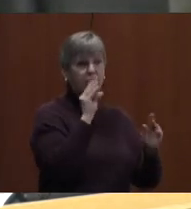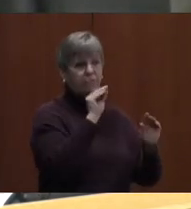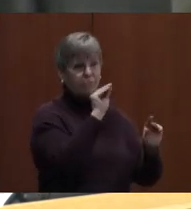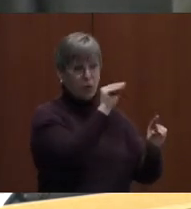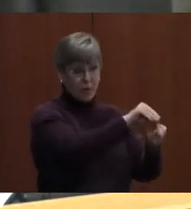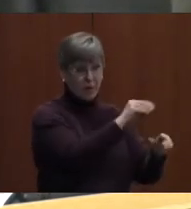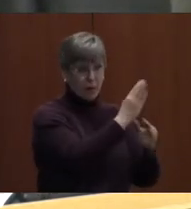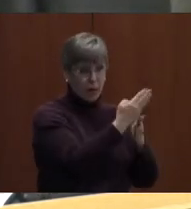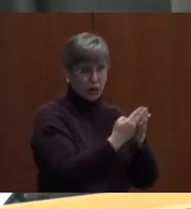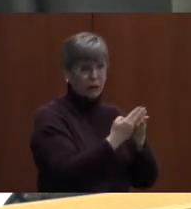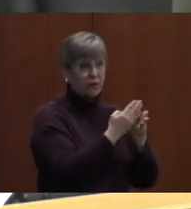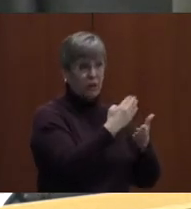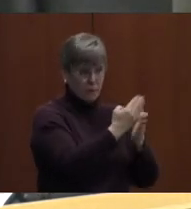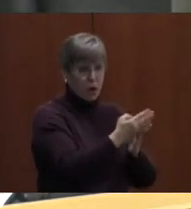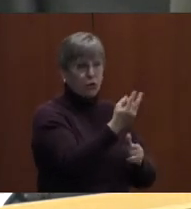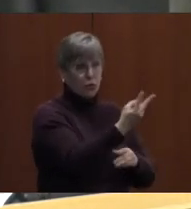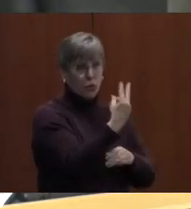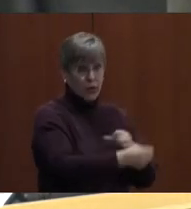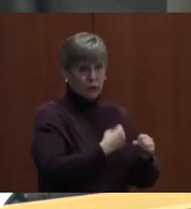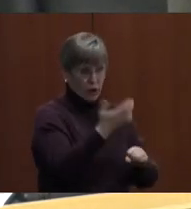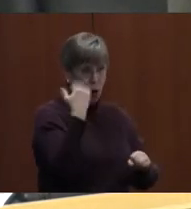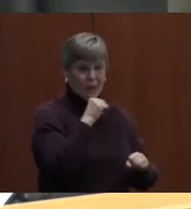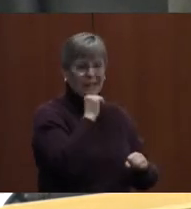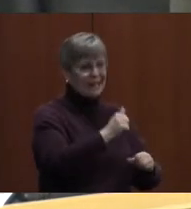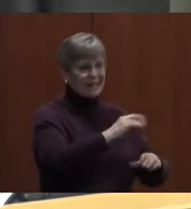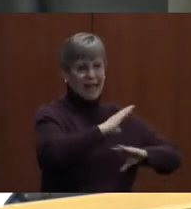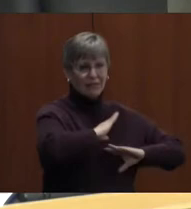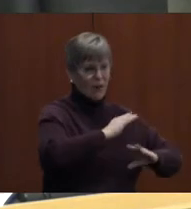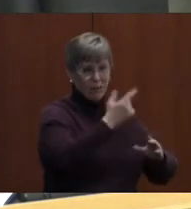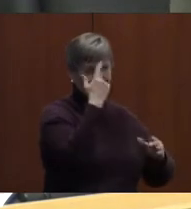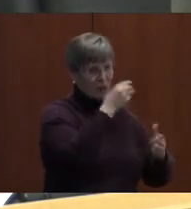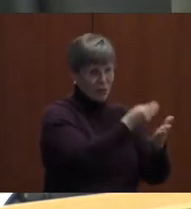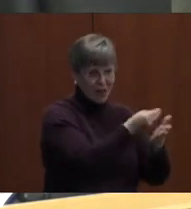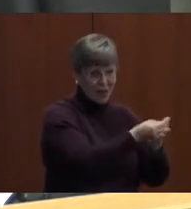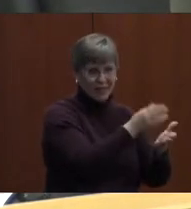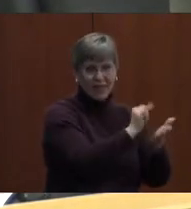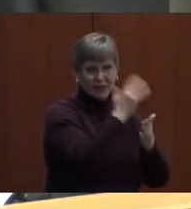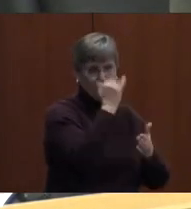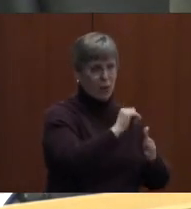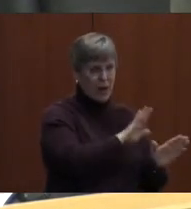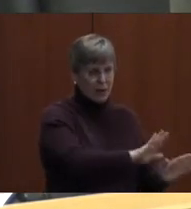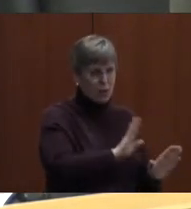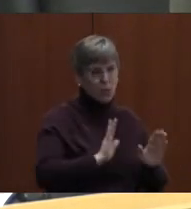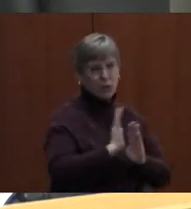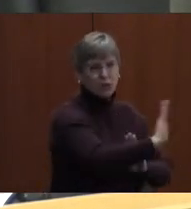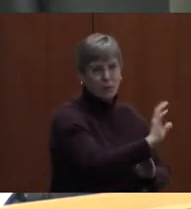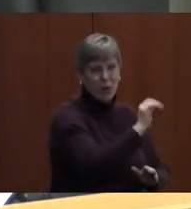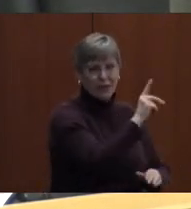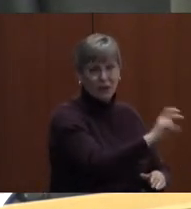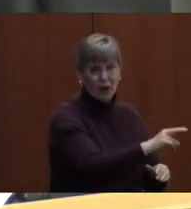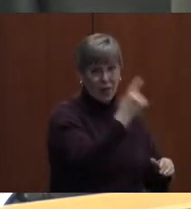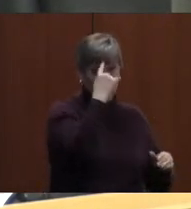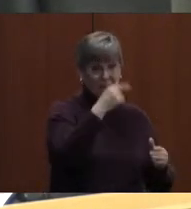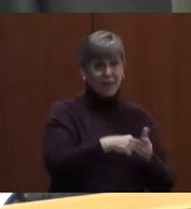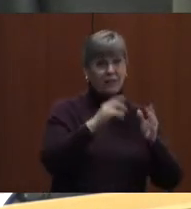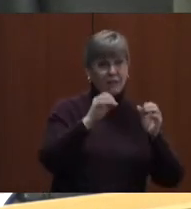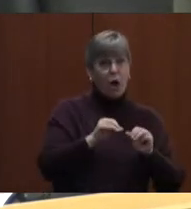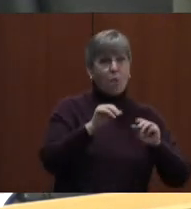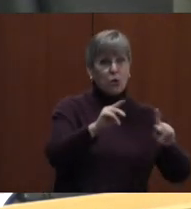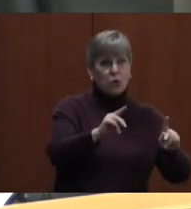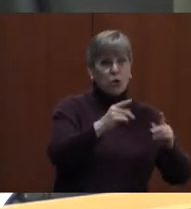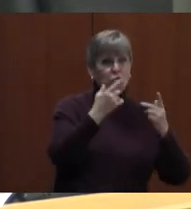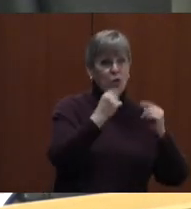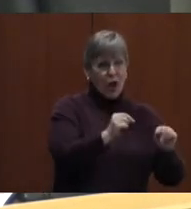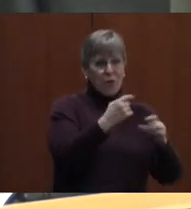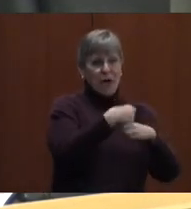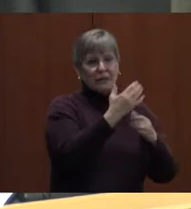years ago and last year that didn't make the budget because of funding, and that's why we pushed them over into ESSER. I think this would be an opportune time to try